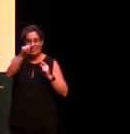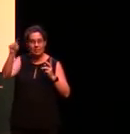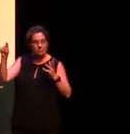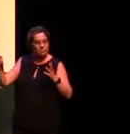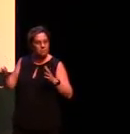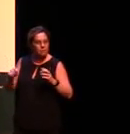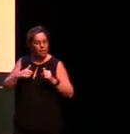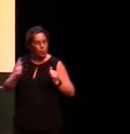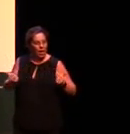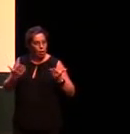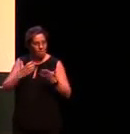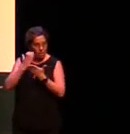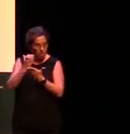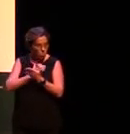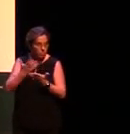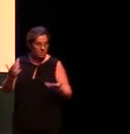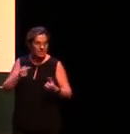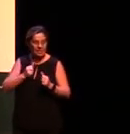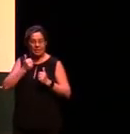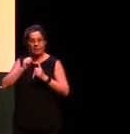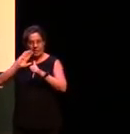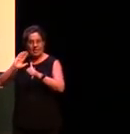Indigenous languages so that would be one place to start